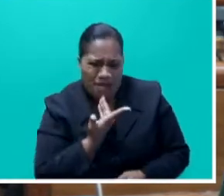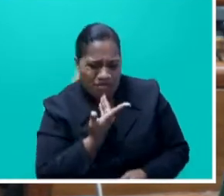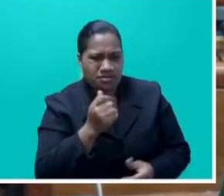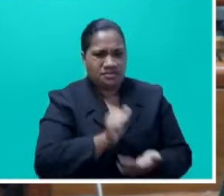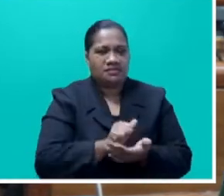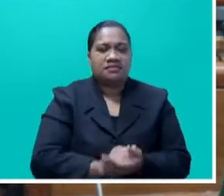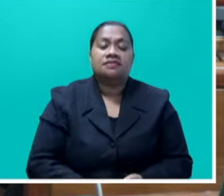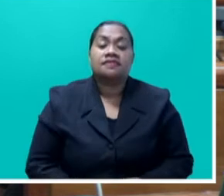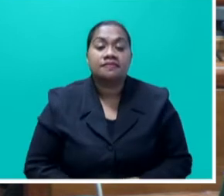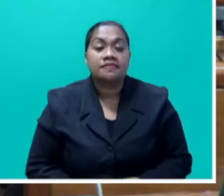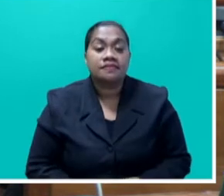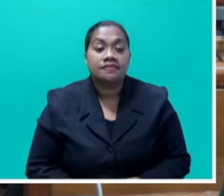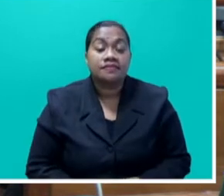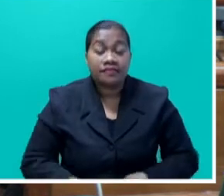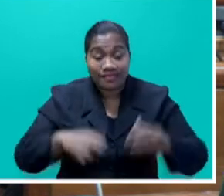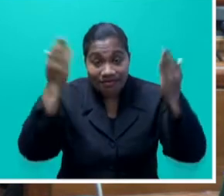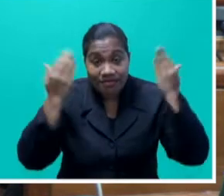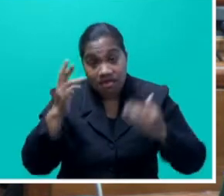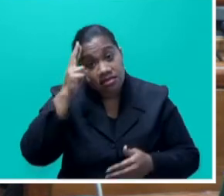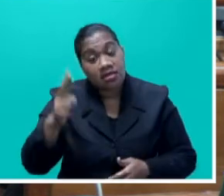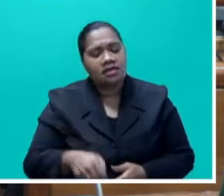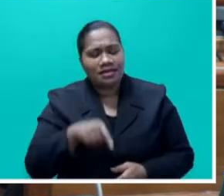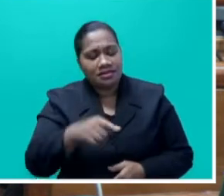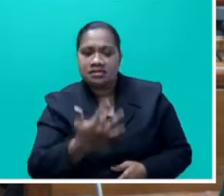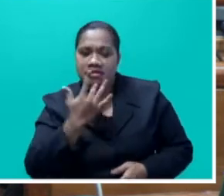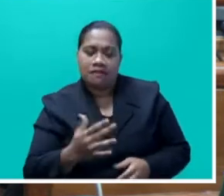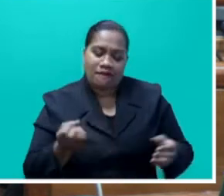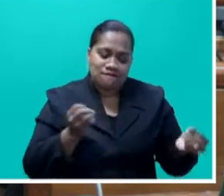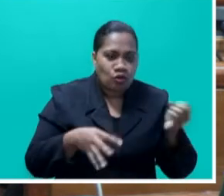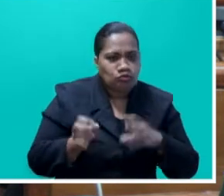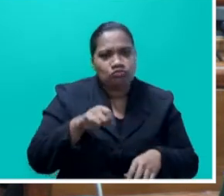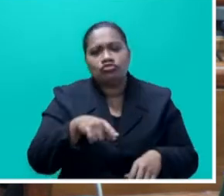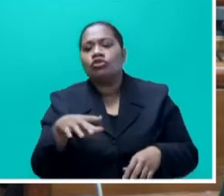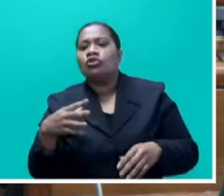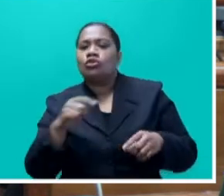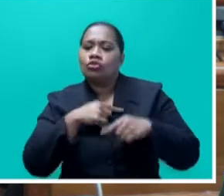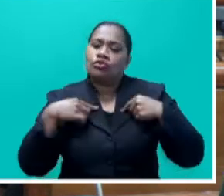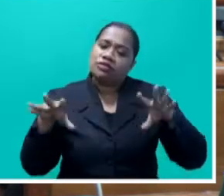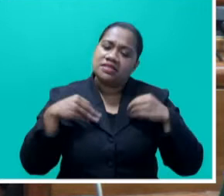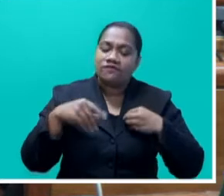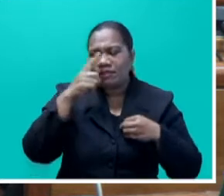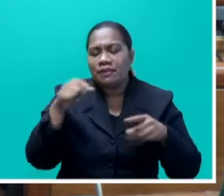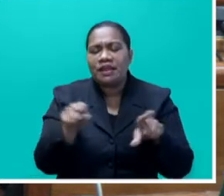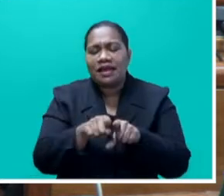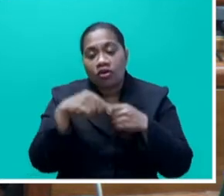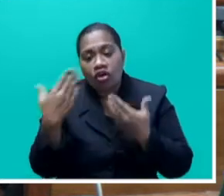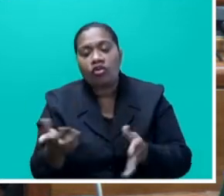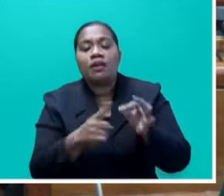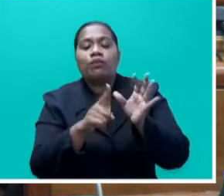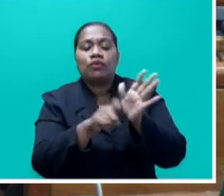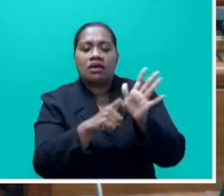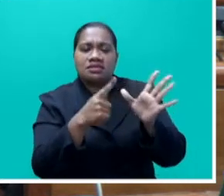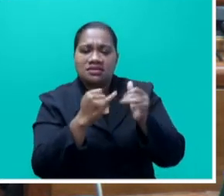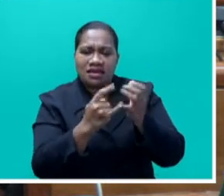Mr Speaker say, this is the kind of contribution we get from people like, you know, Honorable Prasad, not only on agriculture matters,